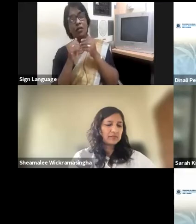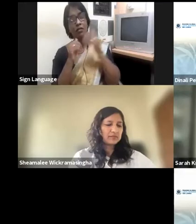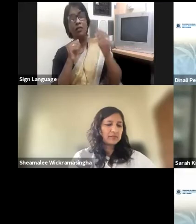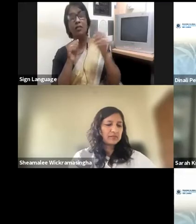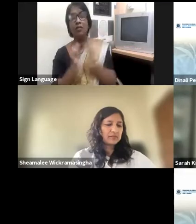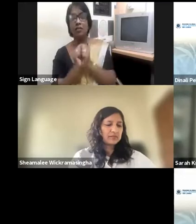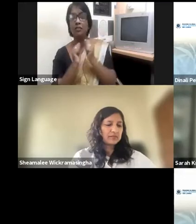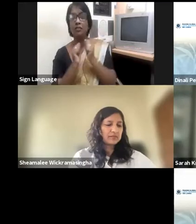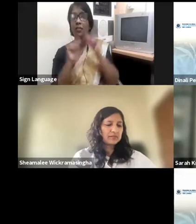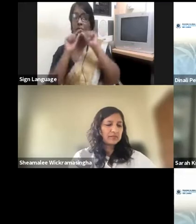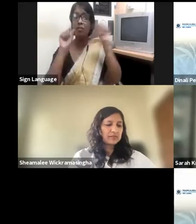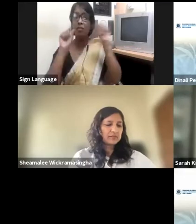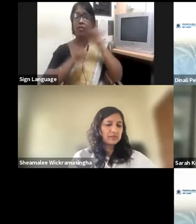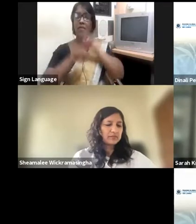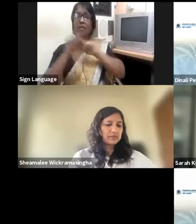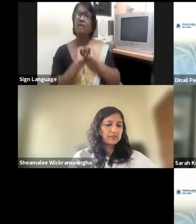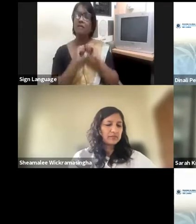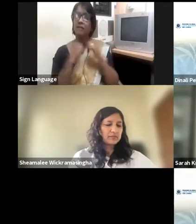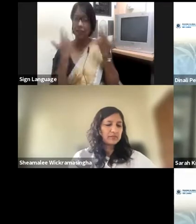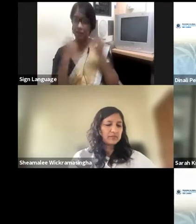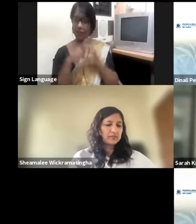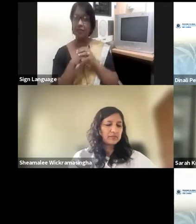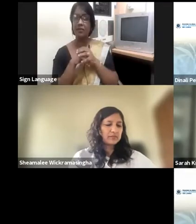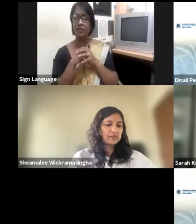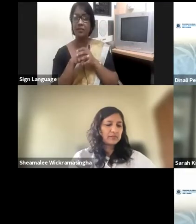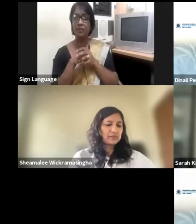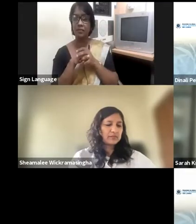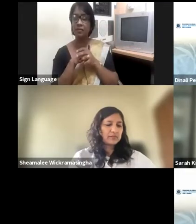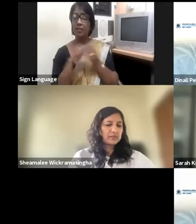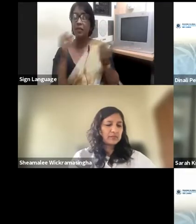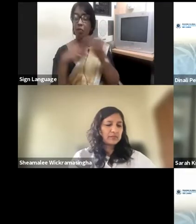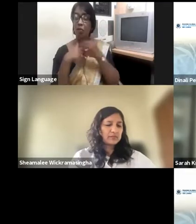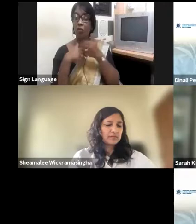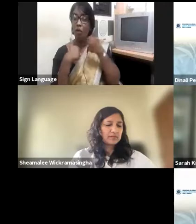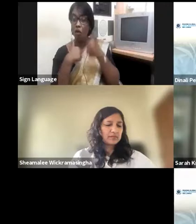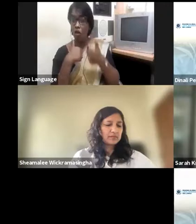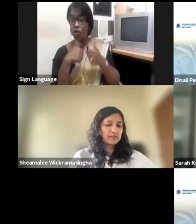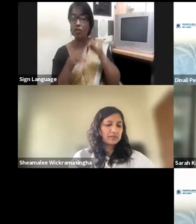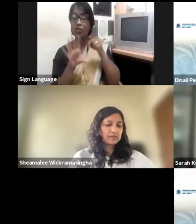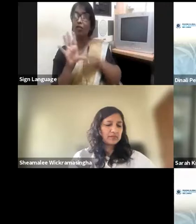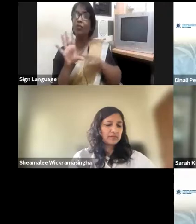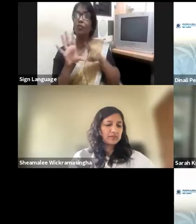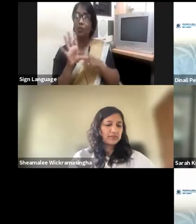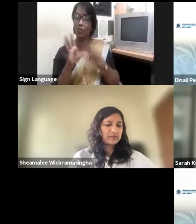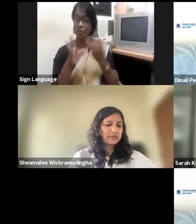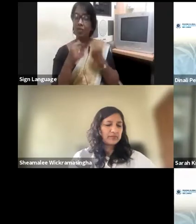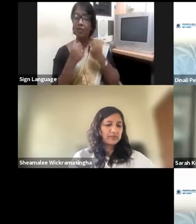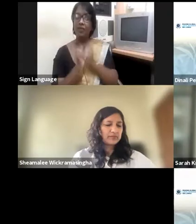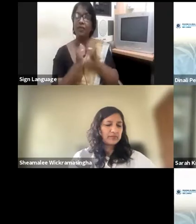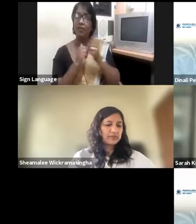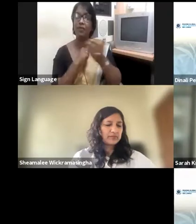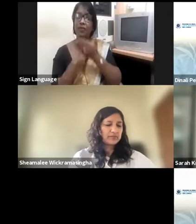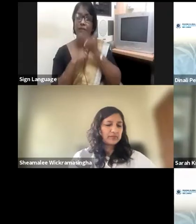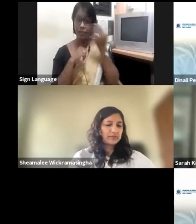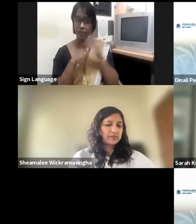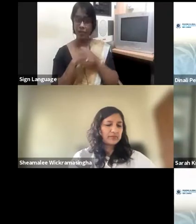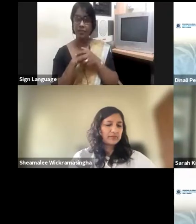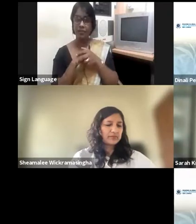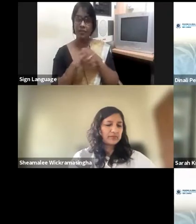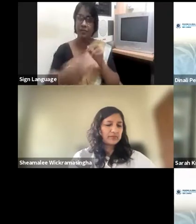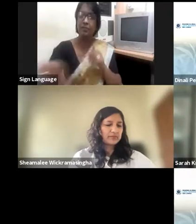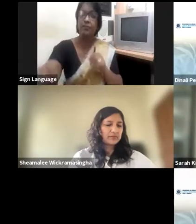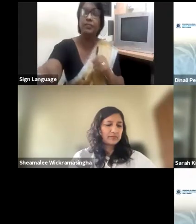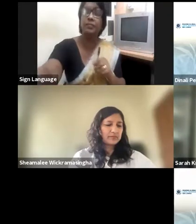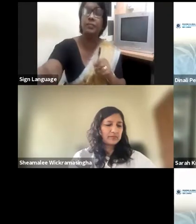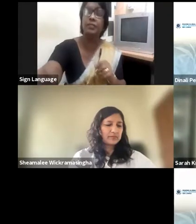just have the best people doing the job rather than, you know, can we have just one female on our board? You know, is that